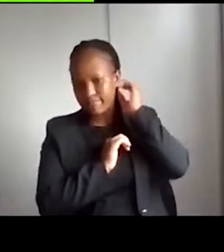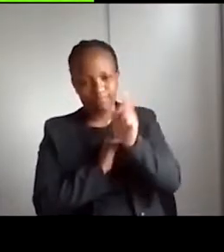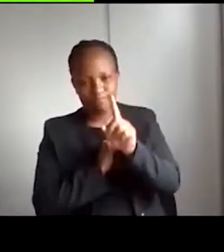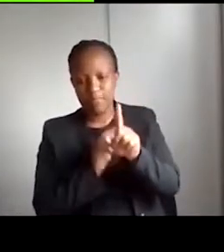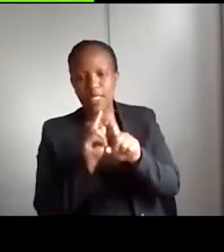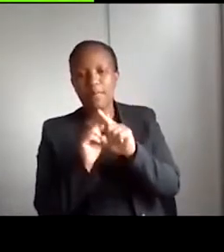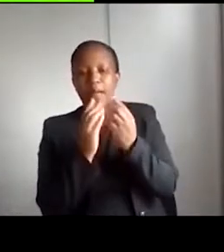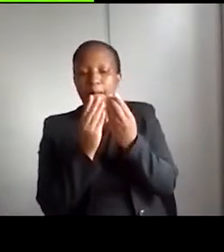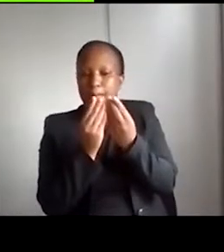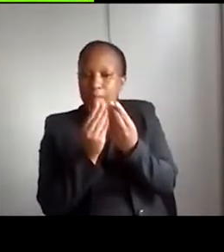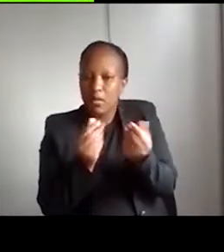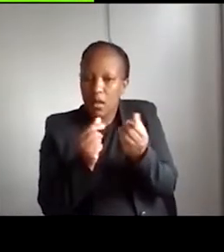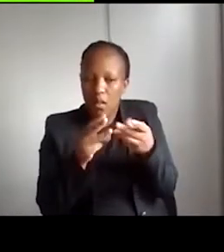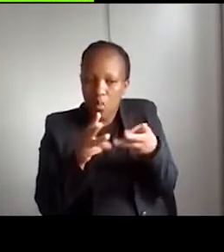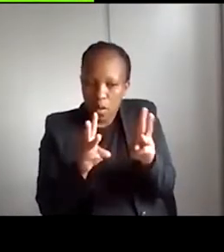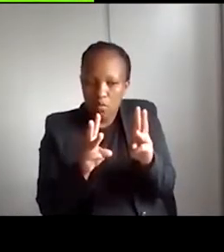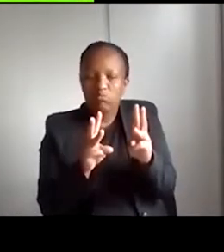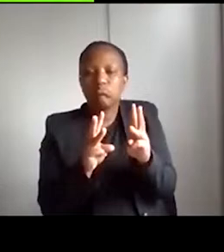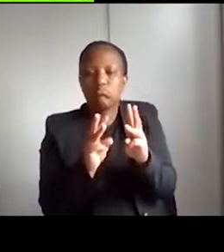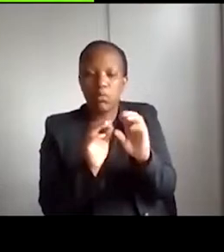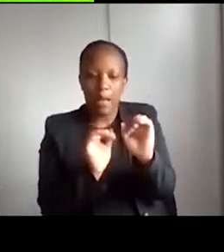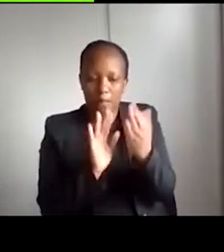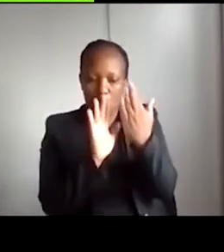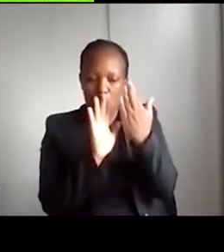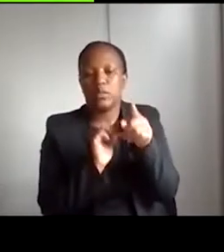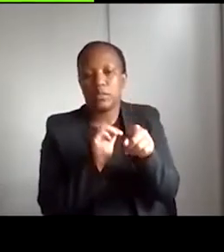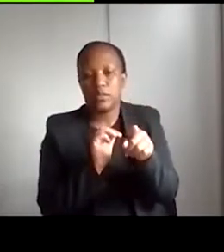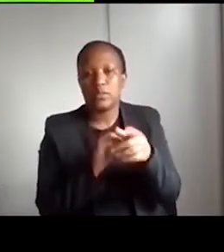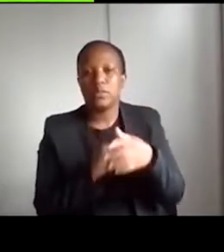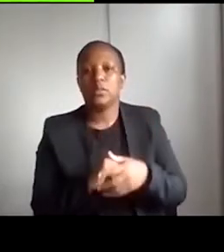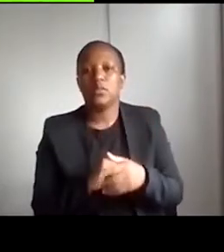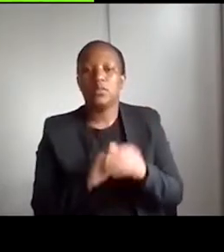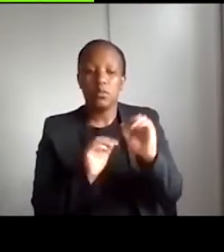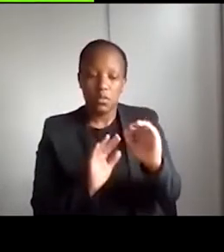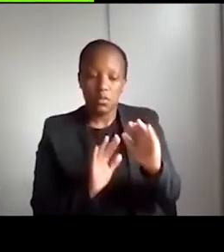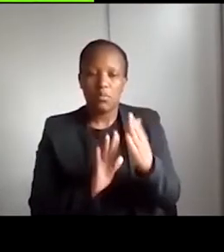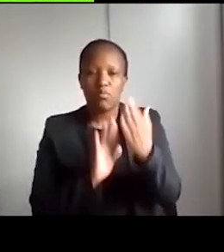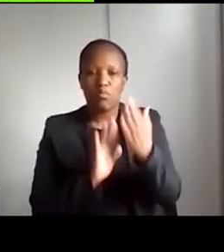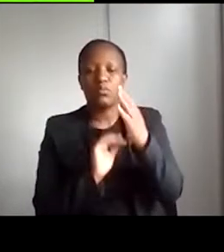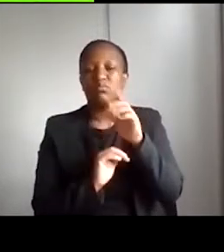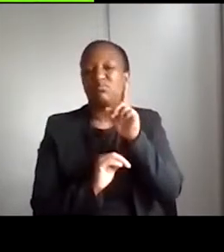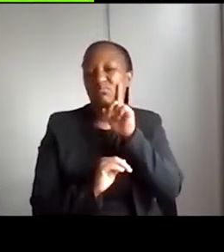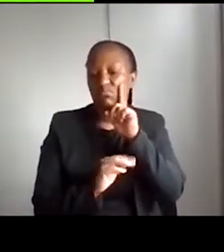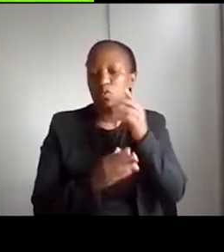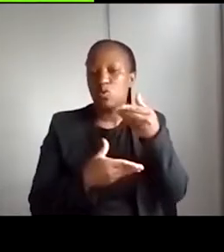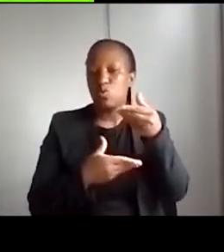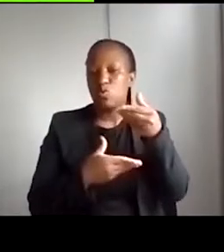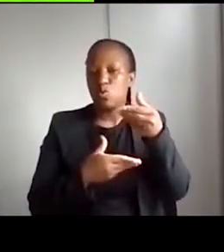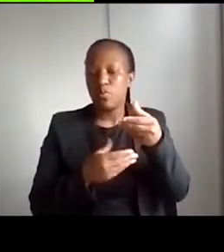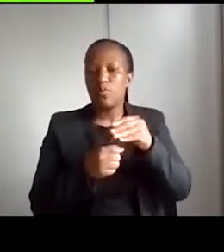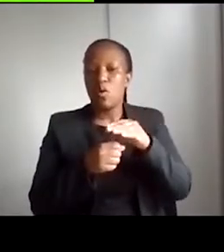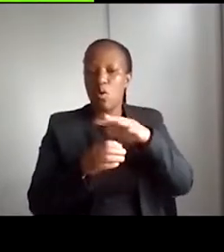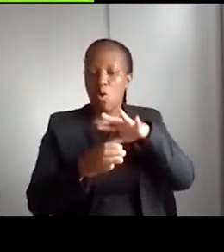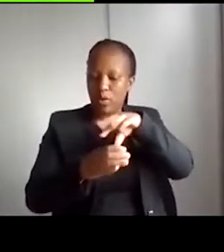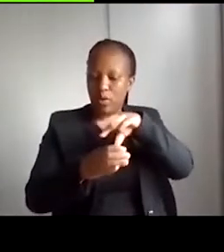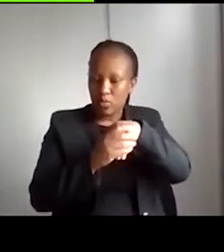approach to these documents, this approach ceased to see the document as a contextual aid and rather saw it as a